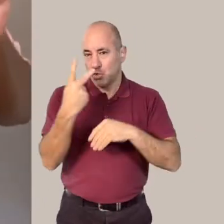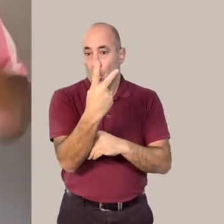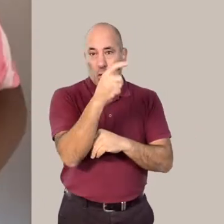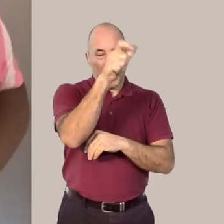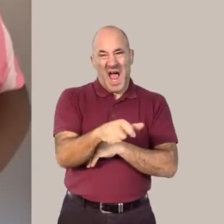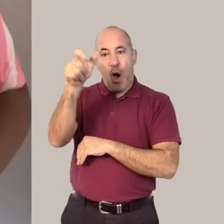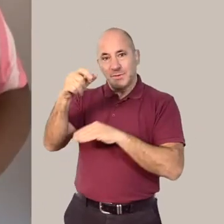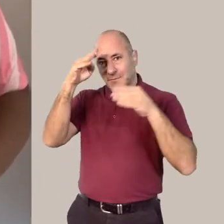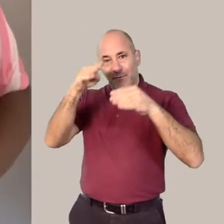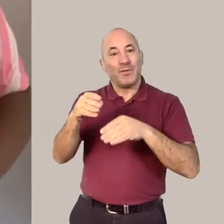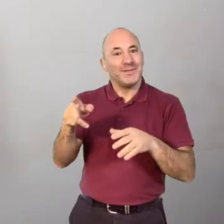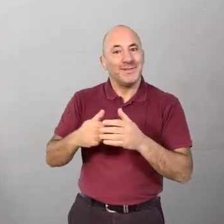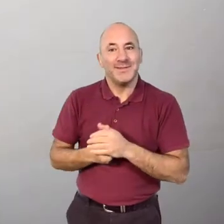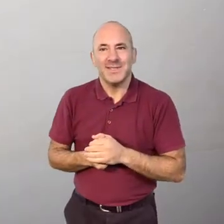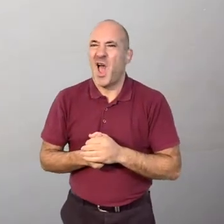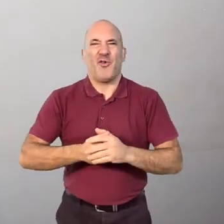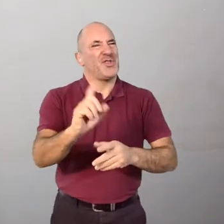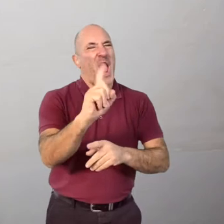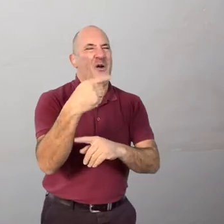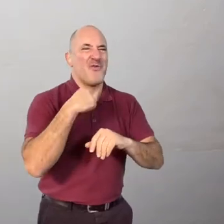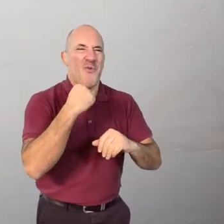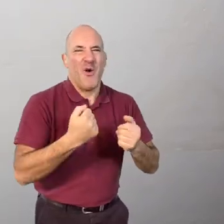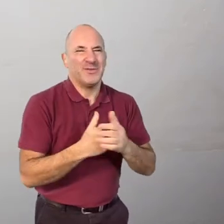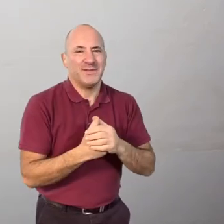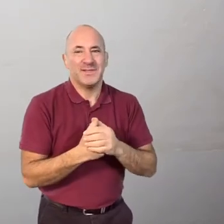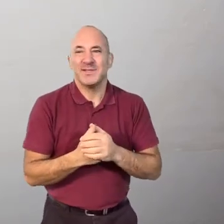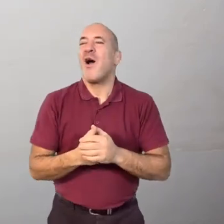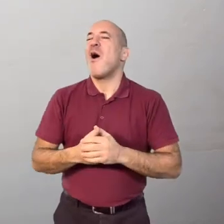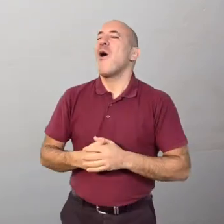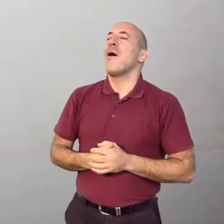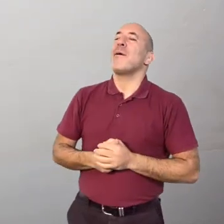two characters. Oh no, we're not.